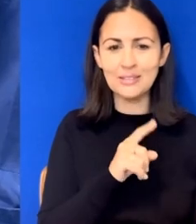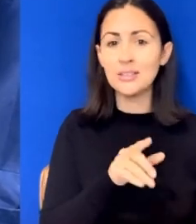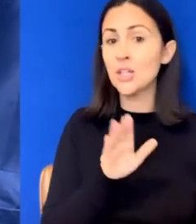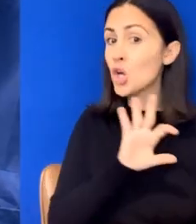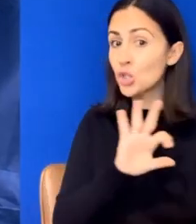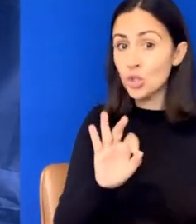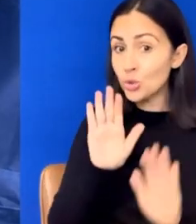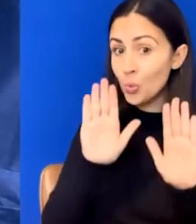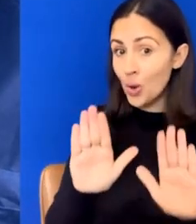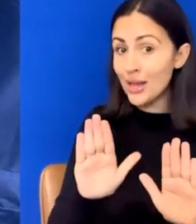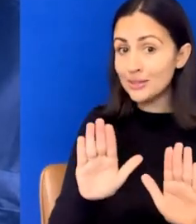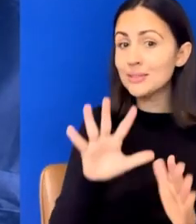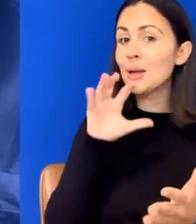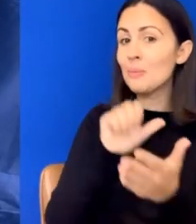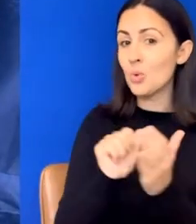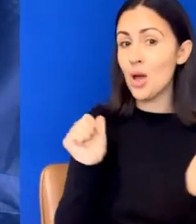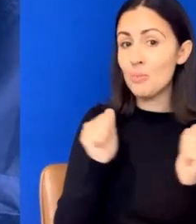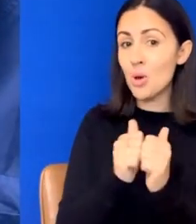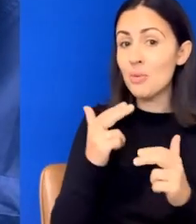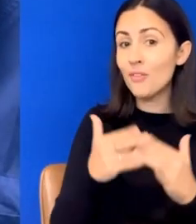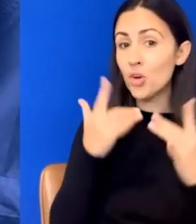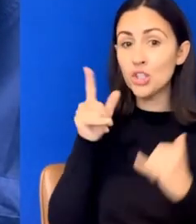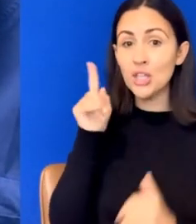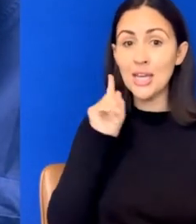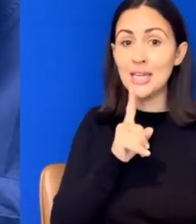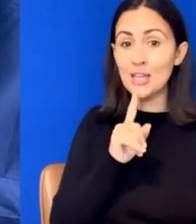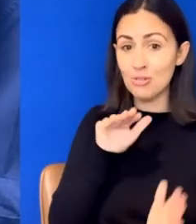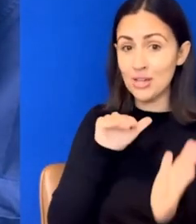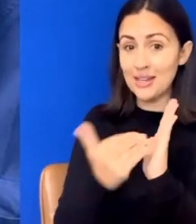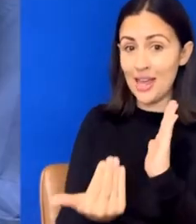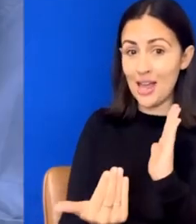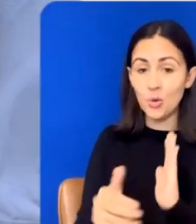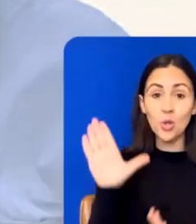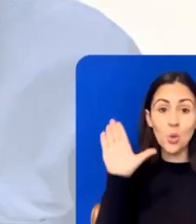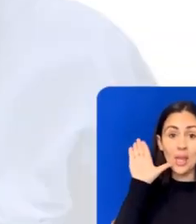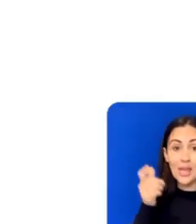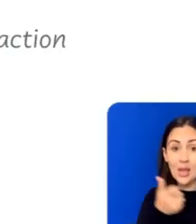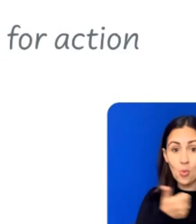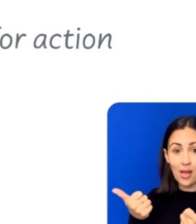Make the call and get your hearing checked today. Hear well. Live well.